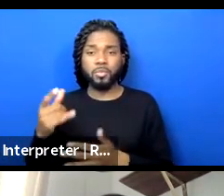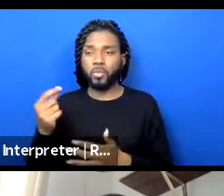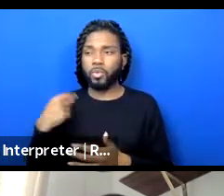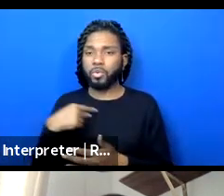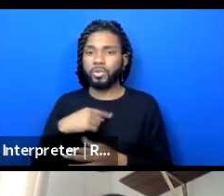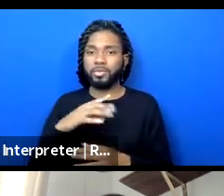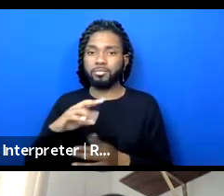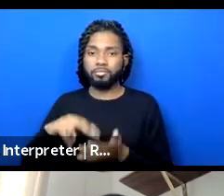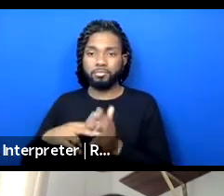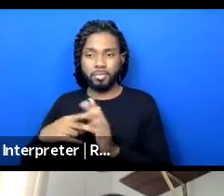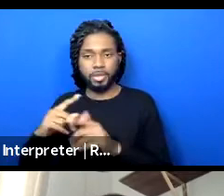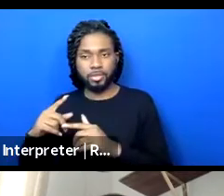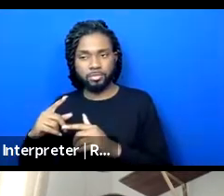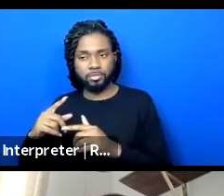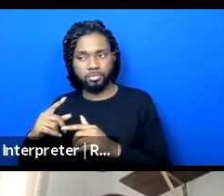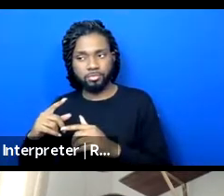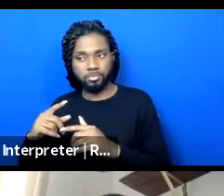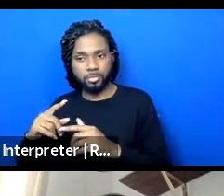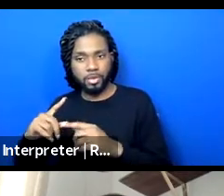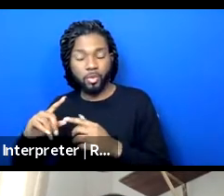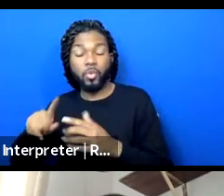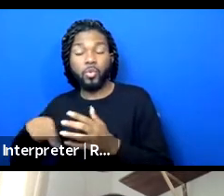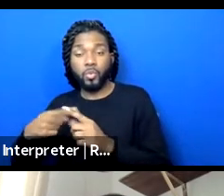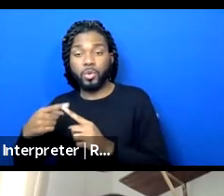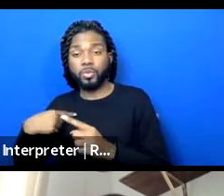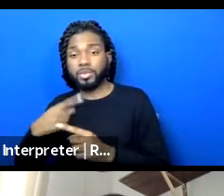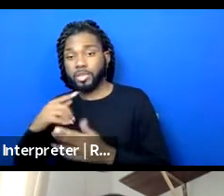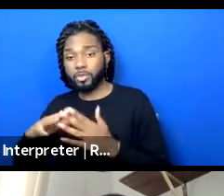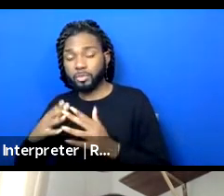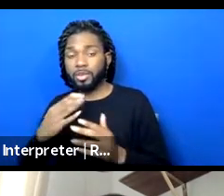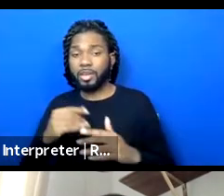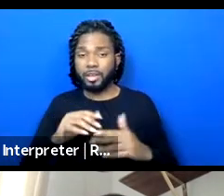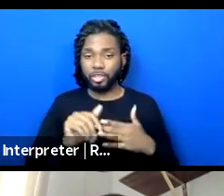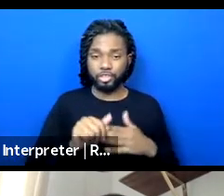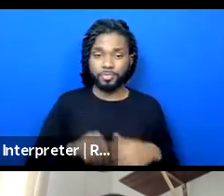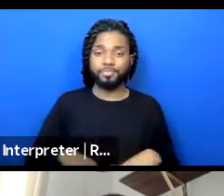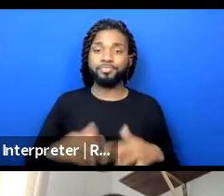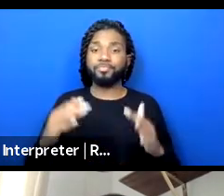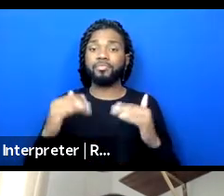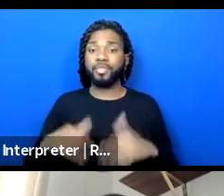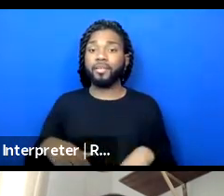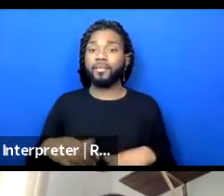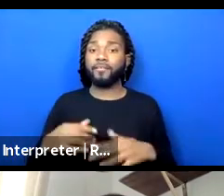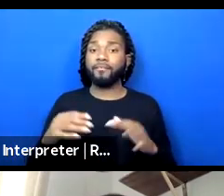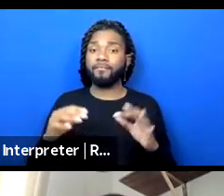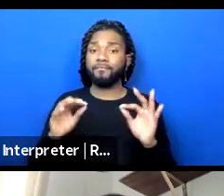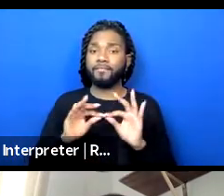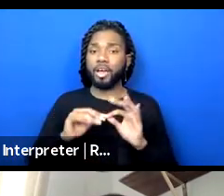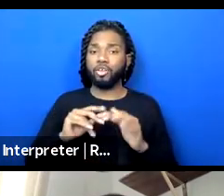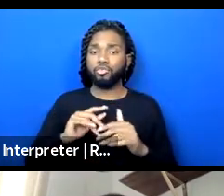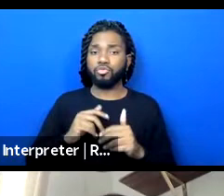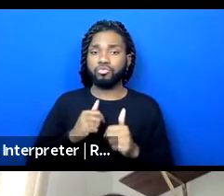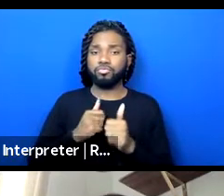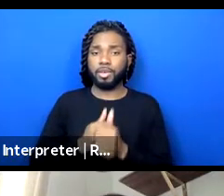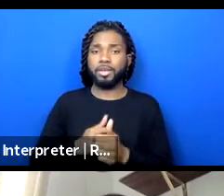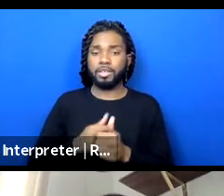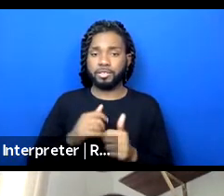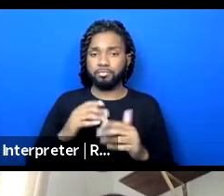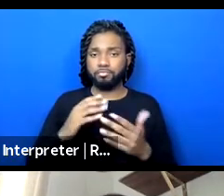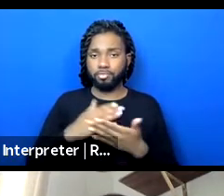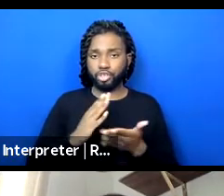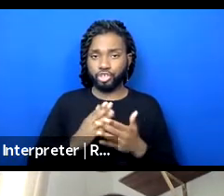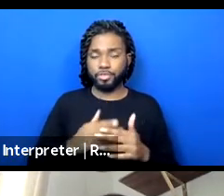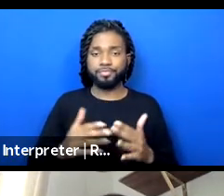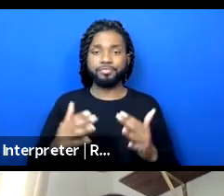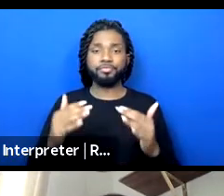we say leadership? Um, value-based budgeting, uh, I think is incredible. Um, empowering black leaders,